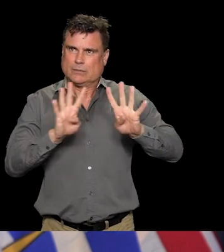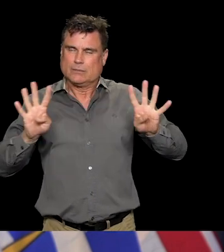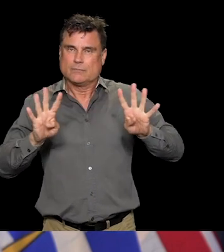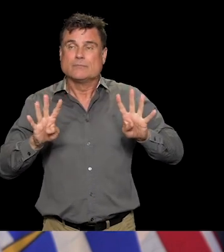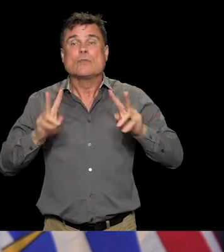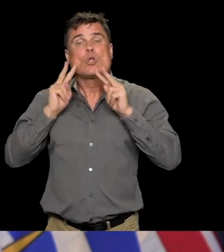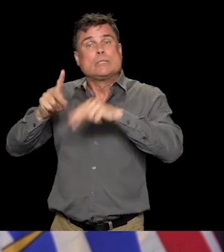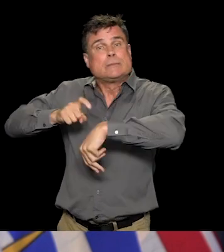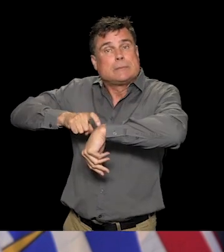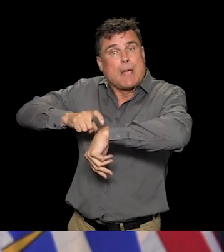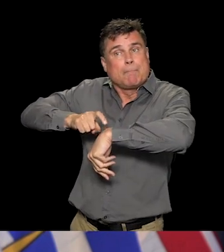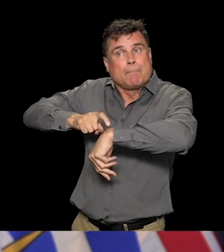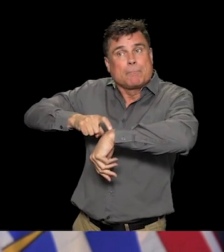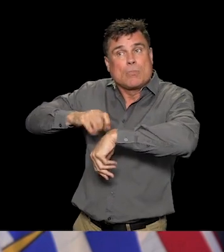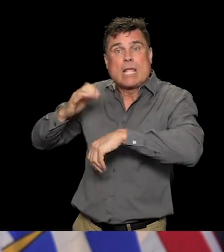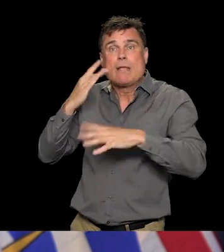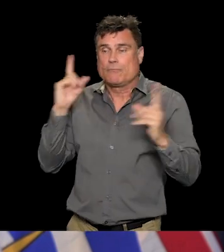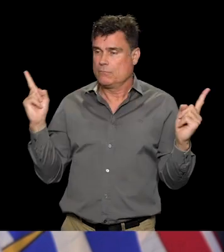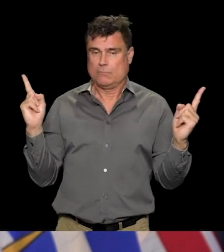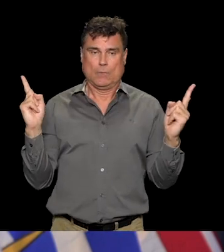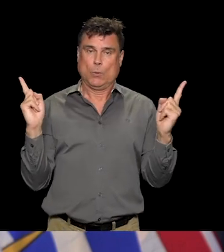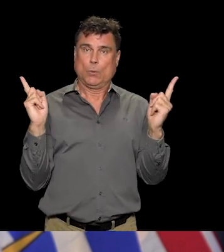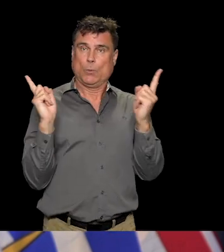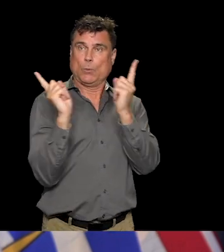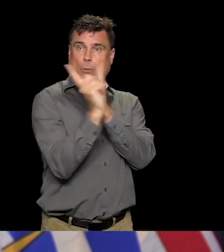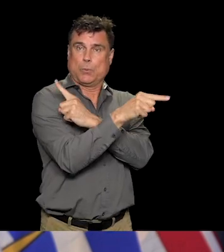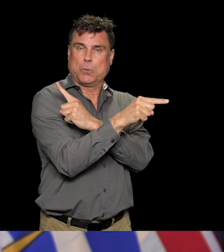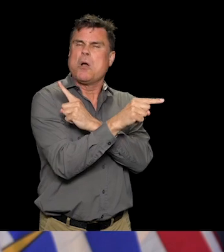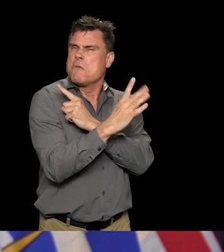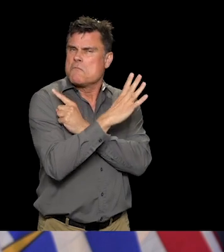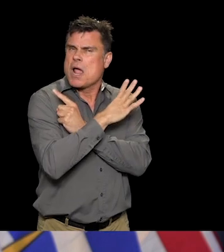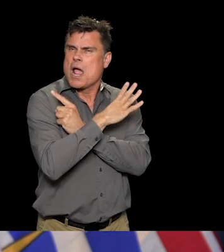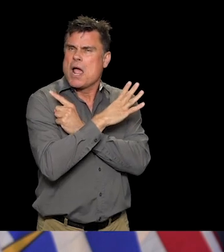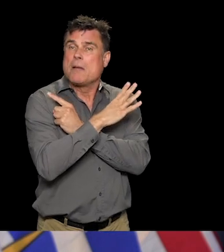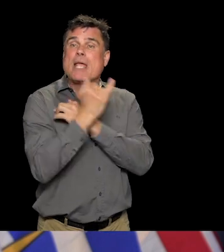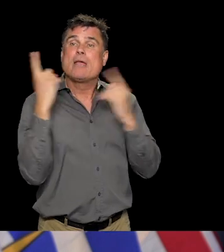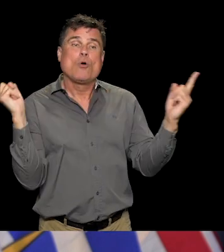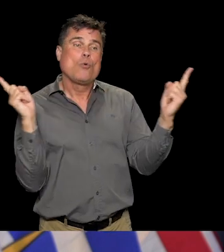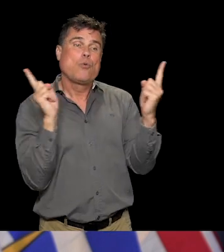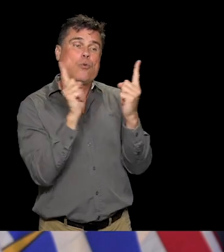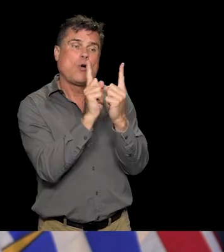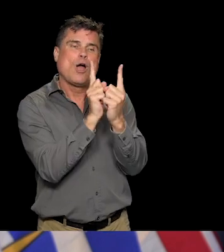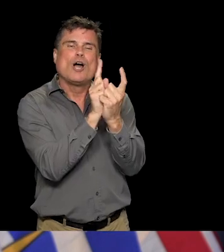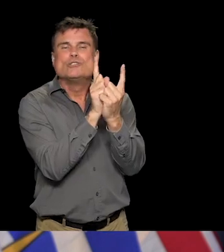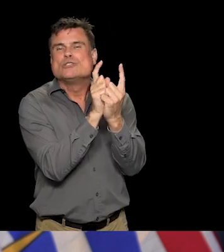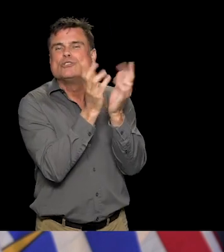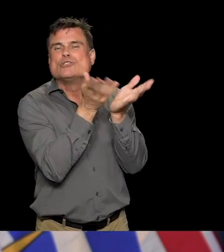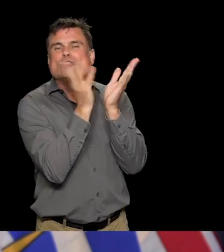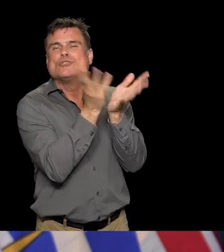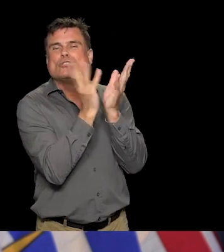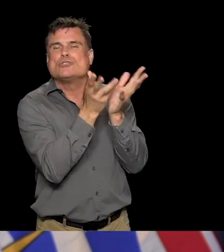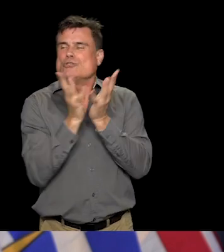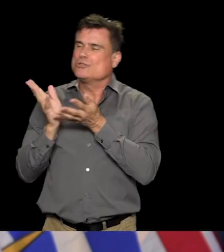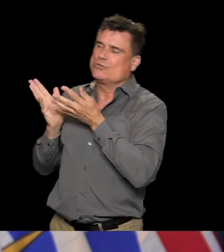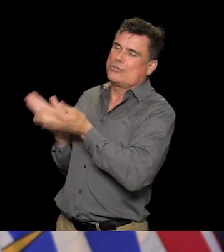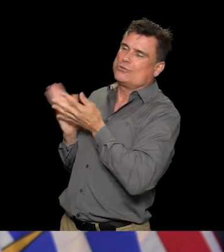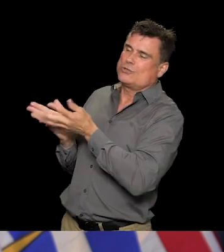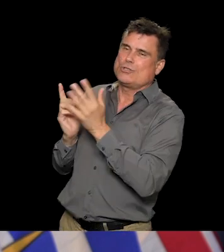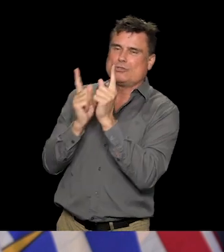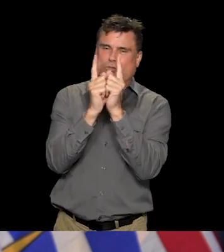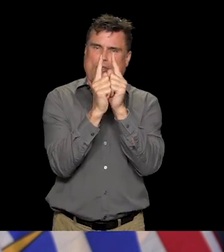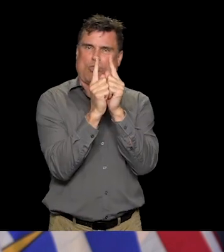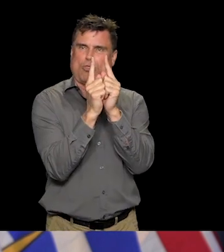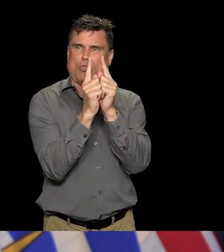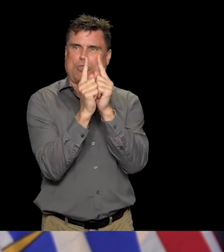risky. And that, of course, is our concern right now. So we go back to the basics that we need to remember. Maintaining our